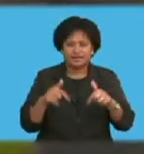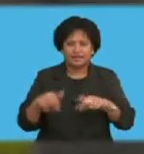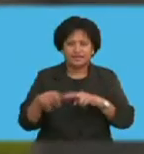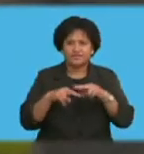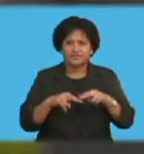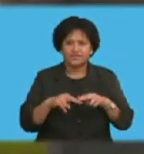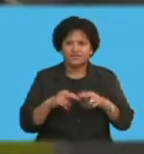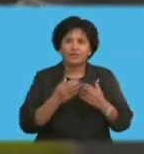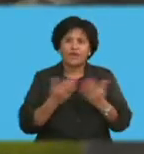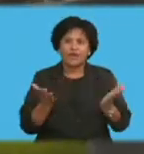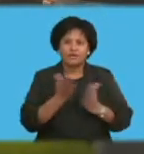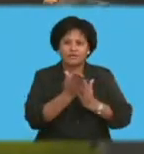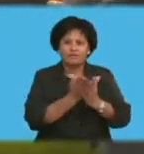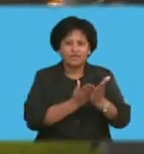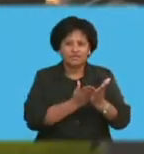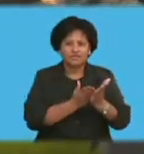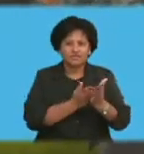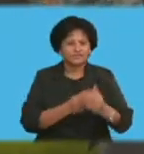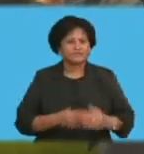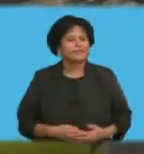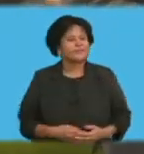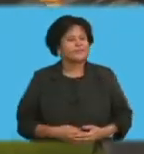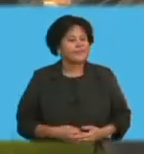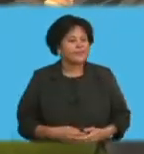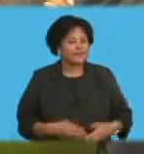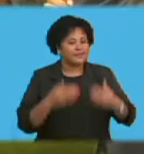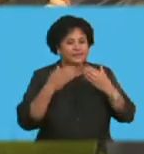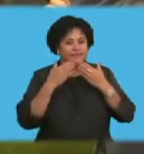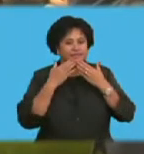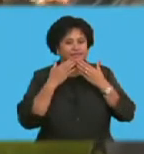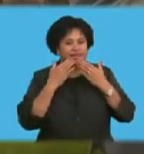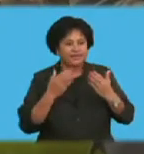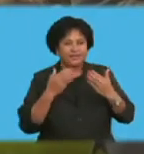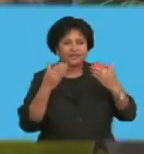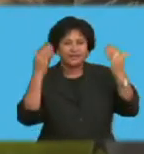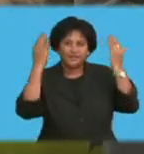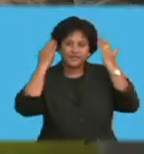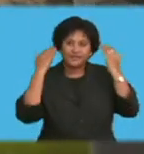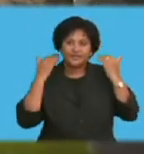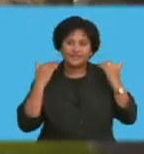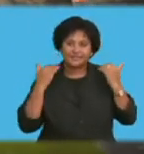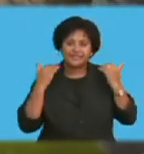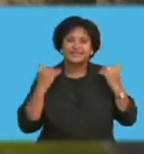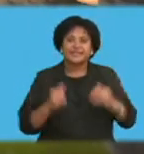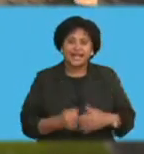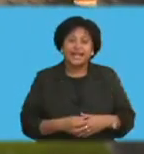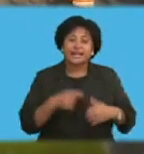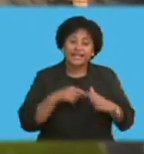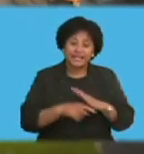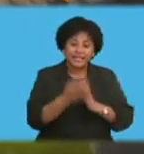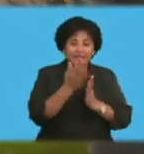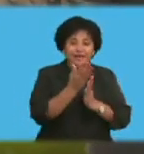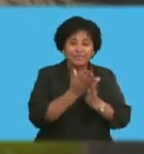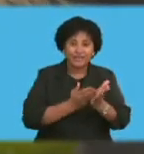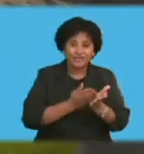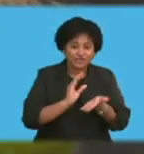Thank you, Madam Speaker. As the Honourable Leader of Opposition would know that we make budgetary allocations through the